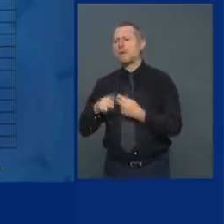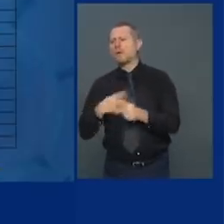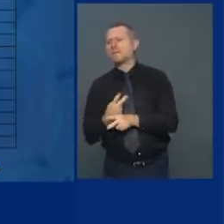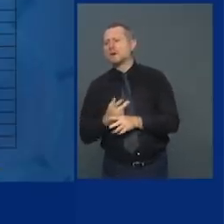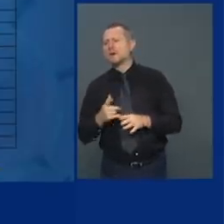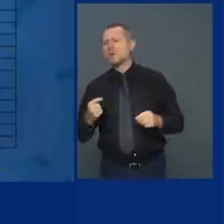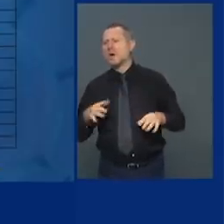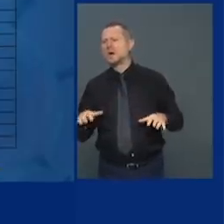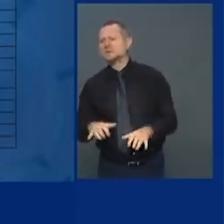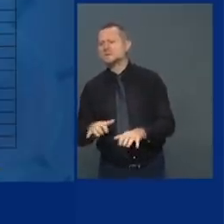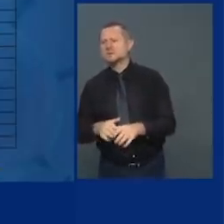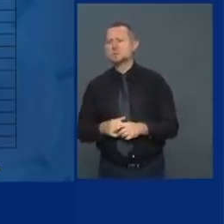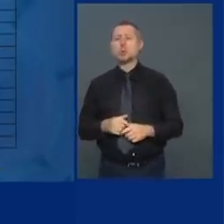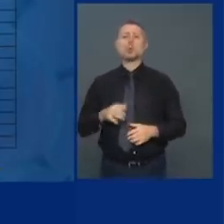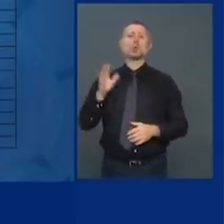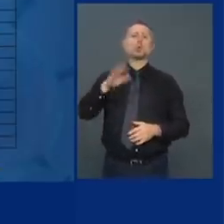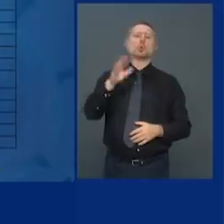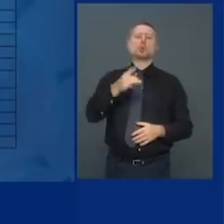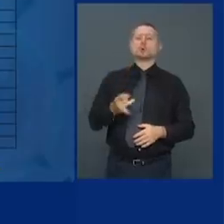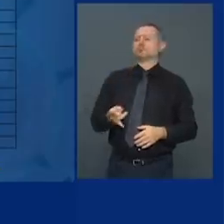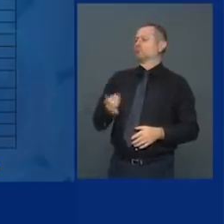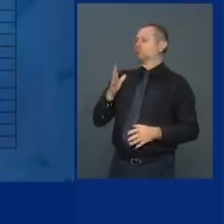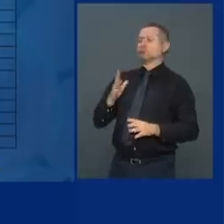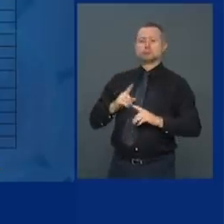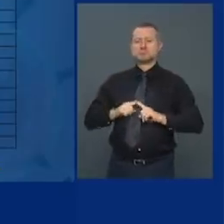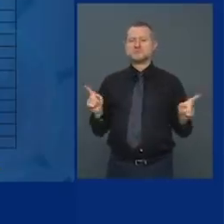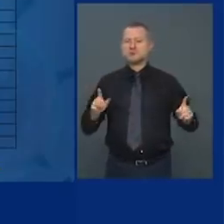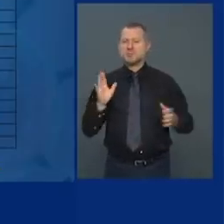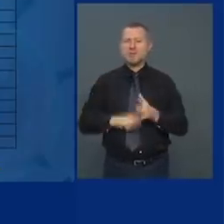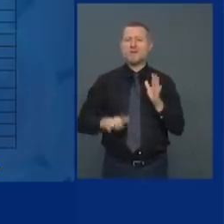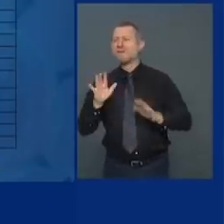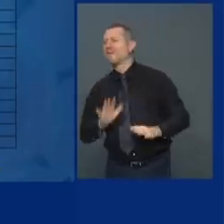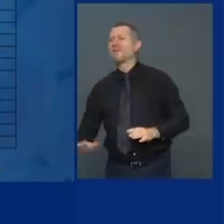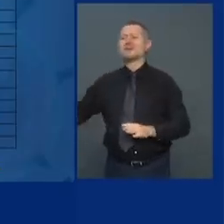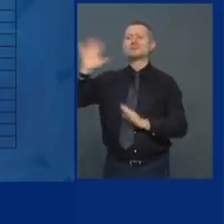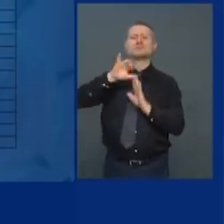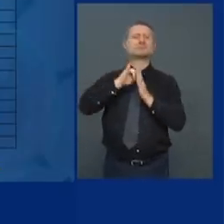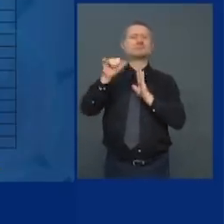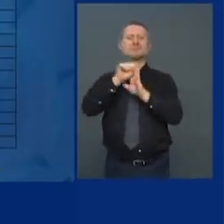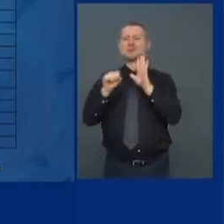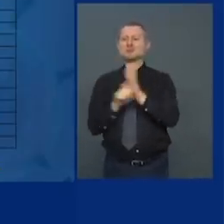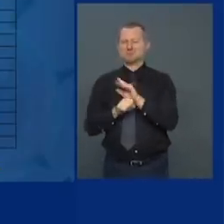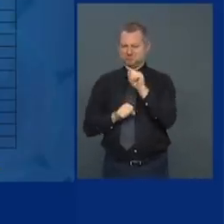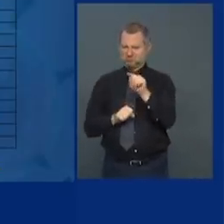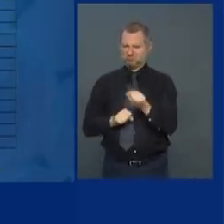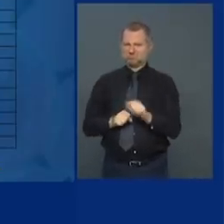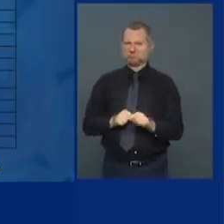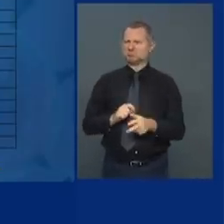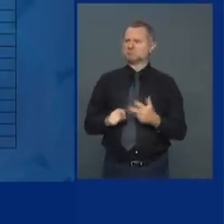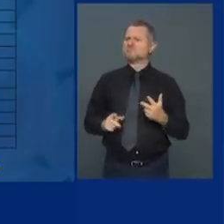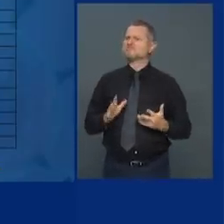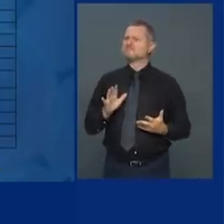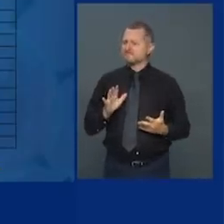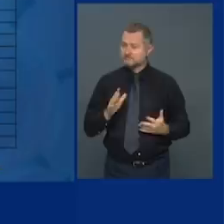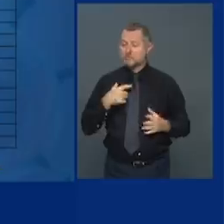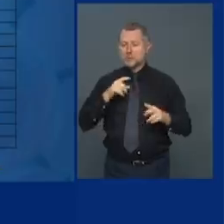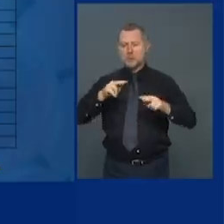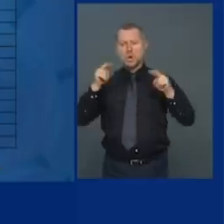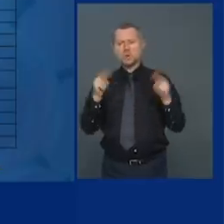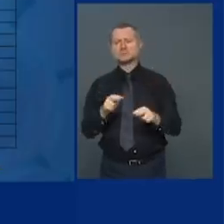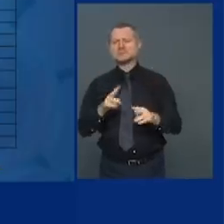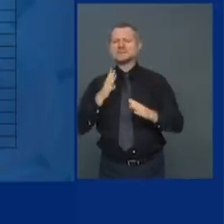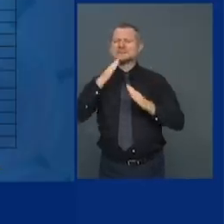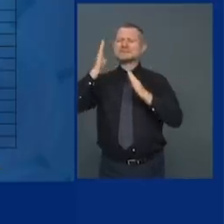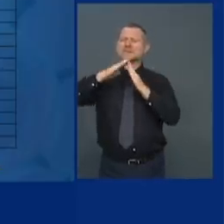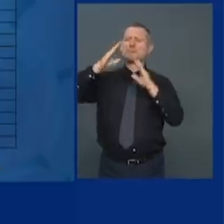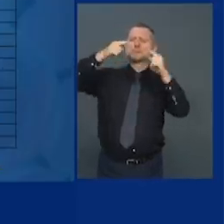different than what's going on in the rest of the state. So if you look at the top 20